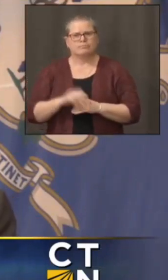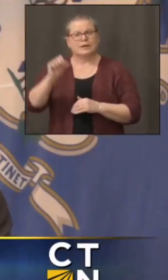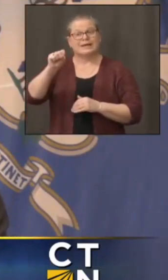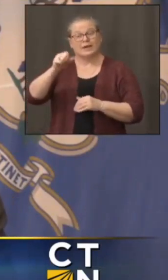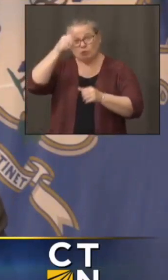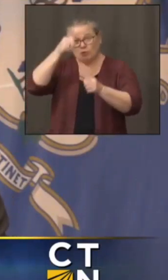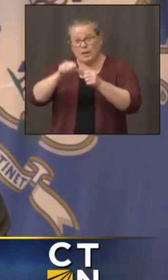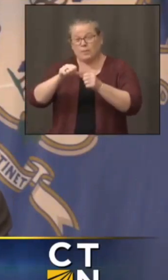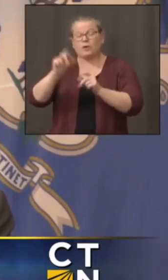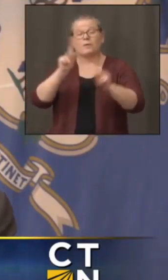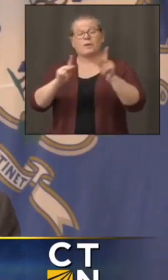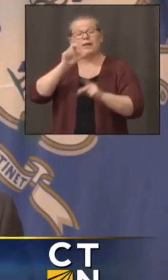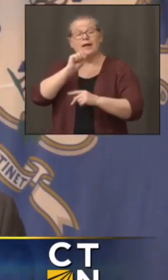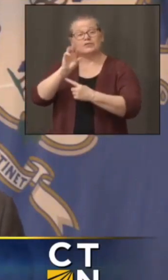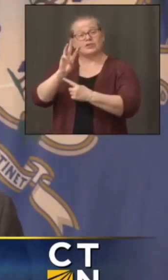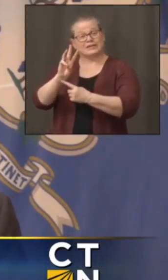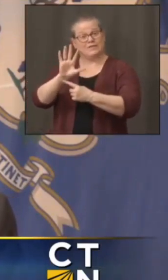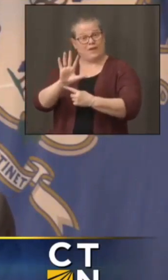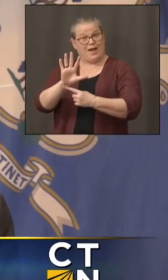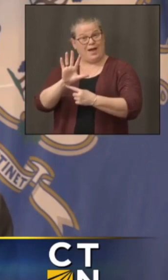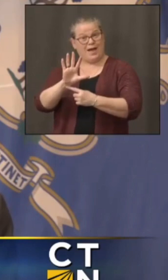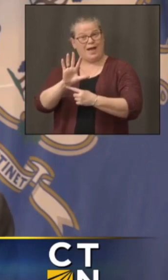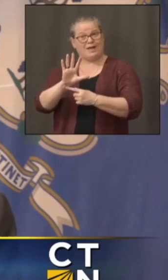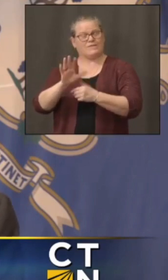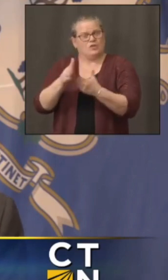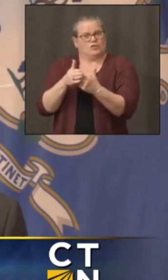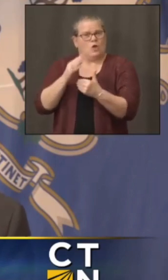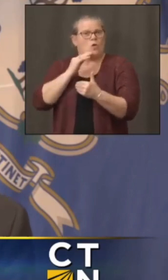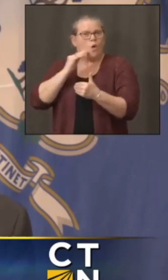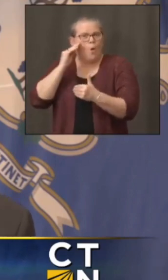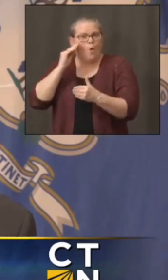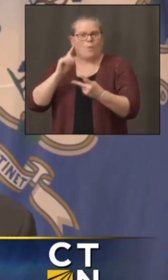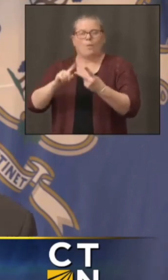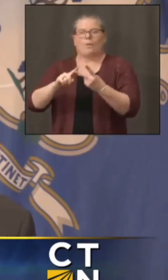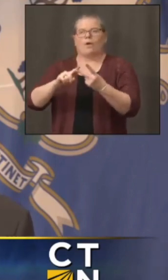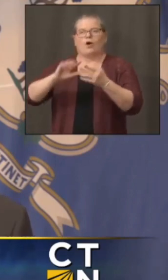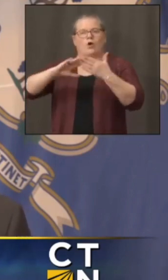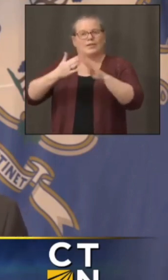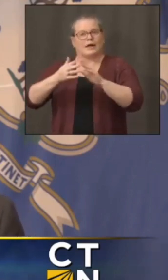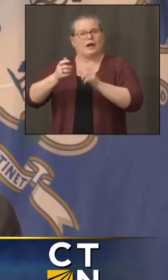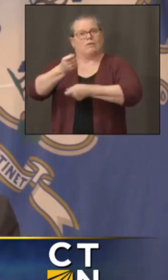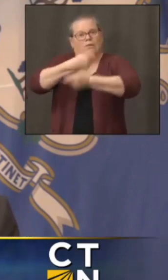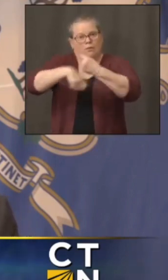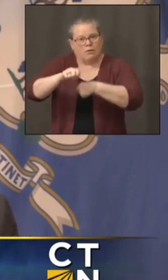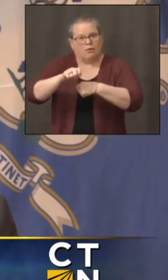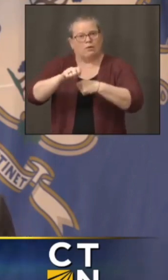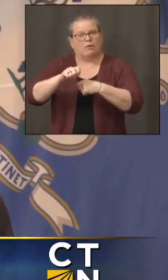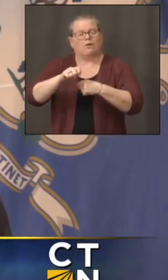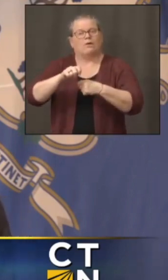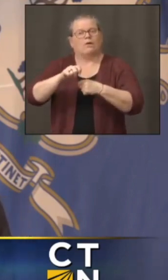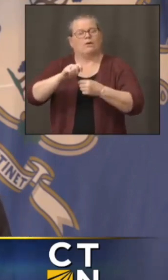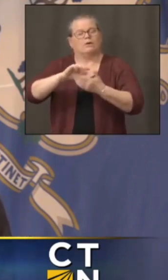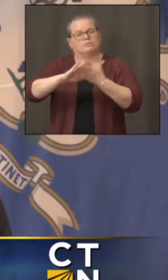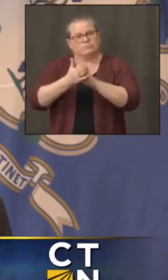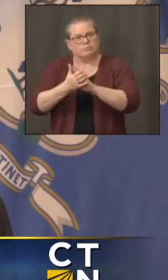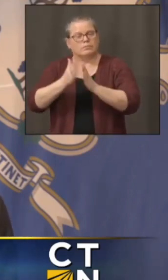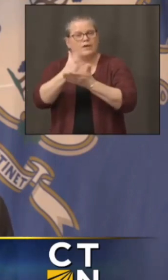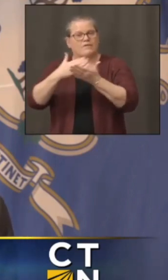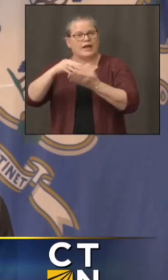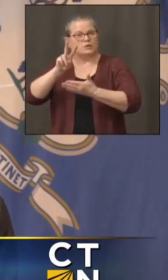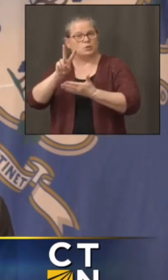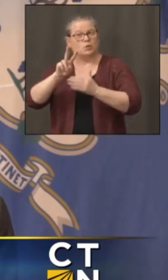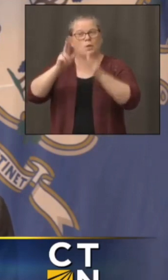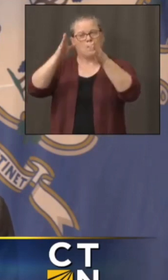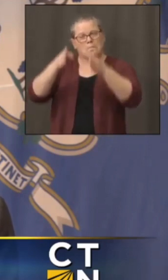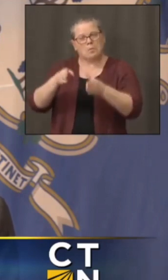stay close to home um you can go back to phase two so i'm trying to figure out exactly how it impacts somebody who works but if you're